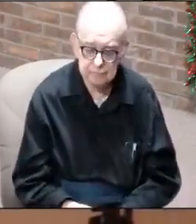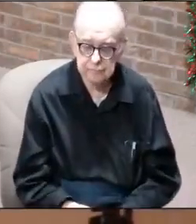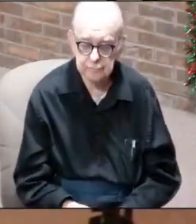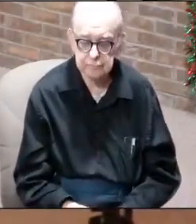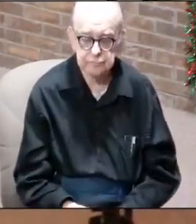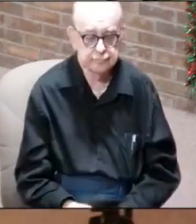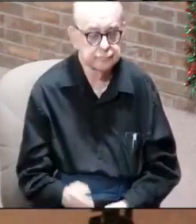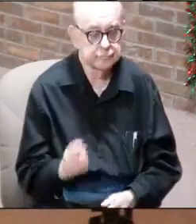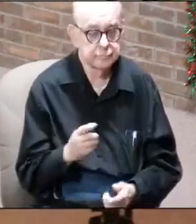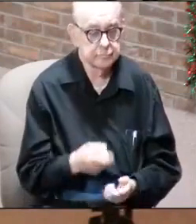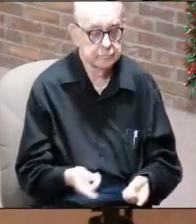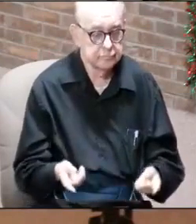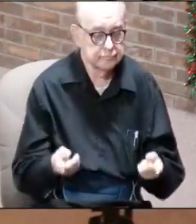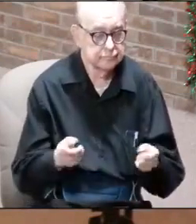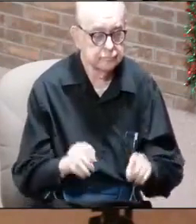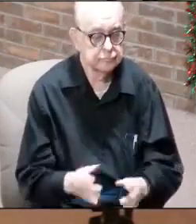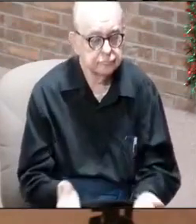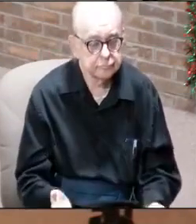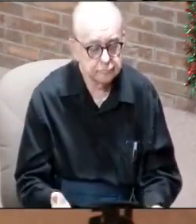But here's what happened.